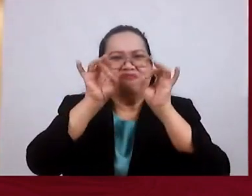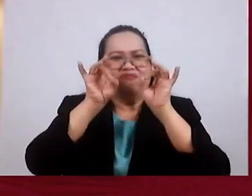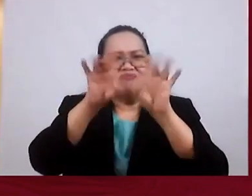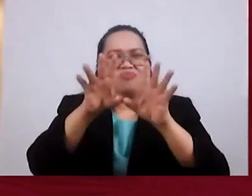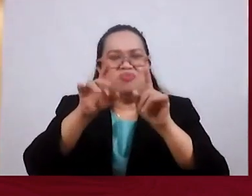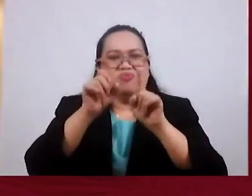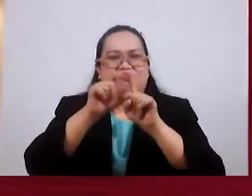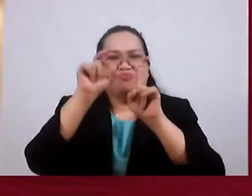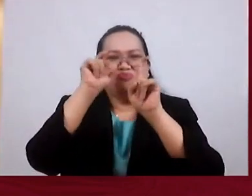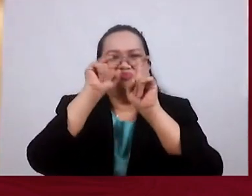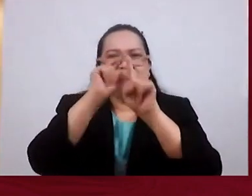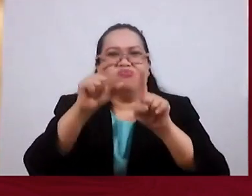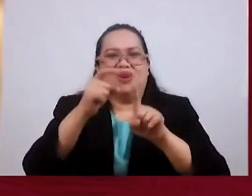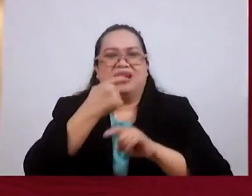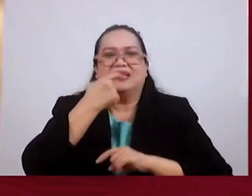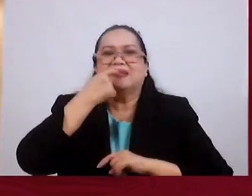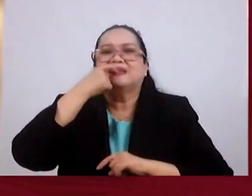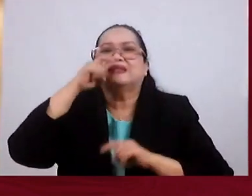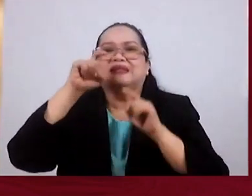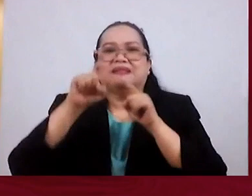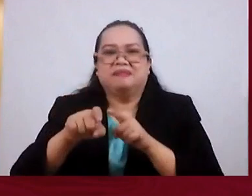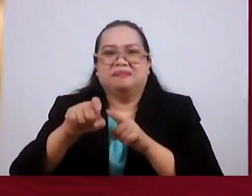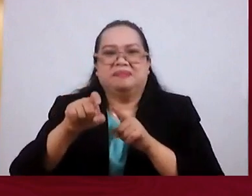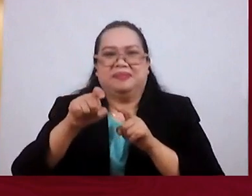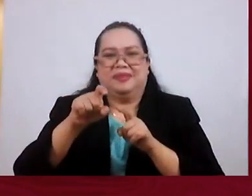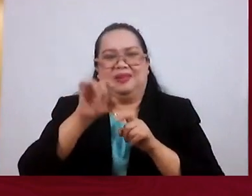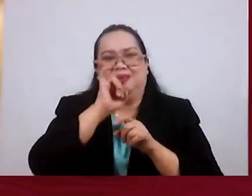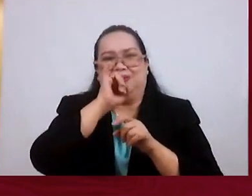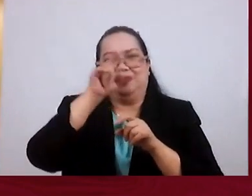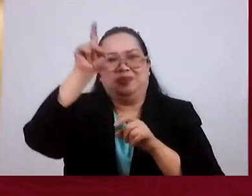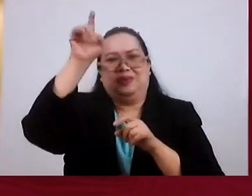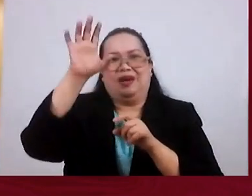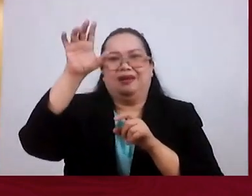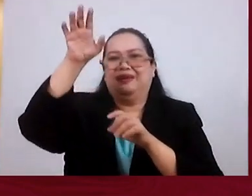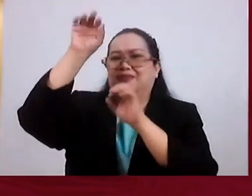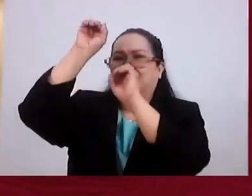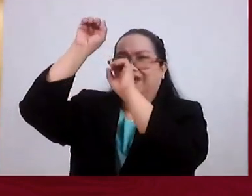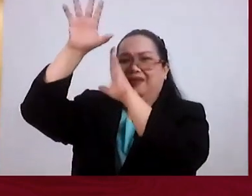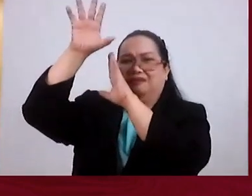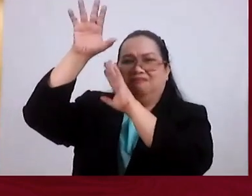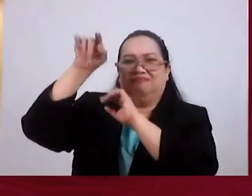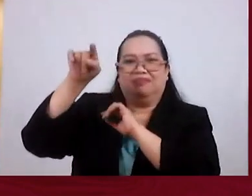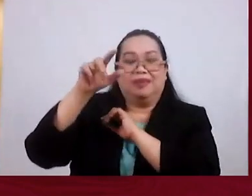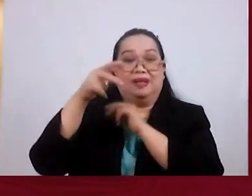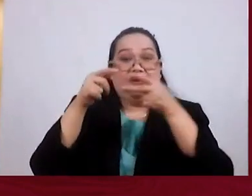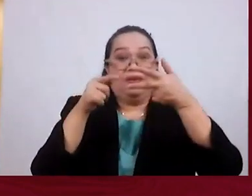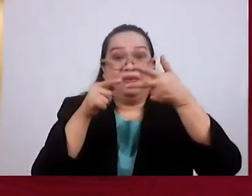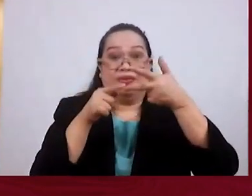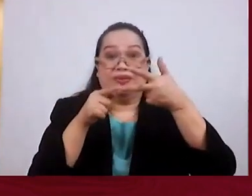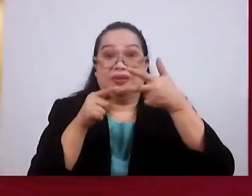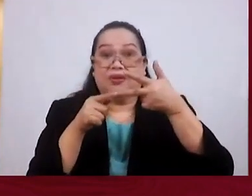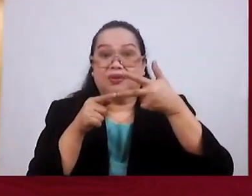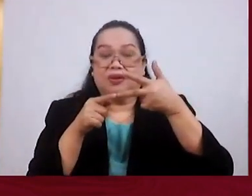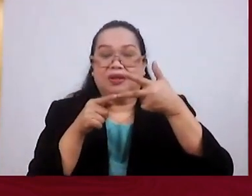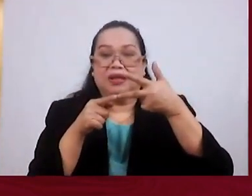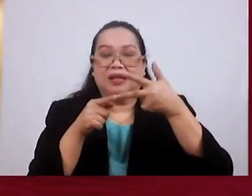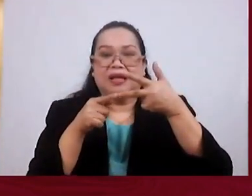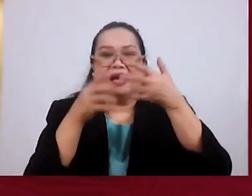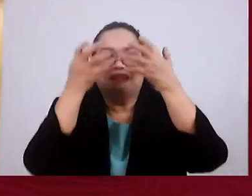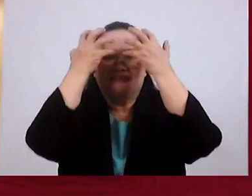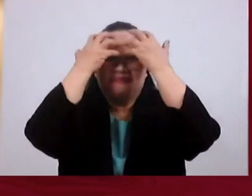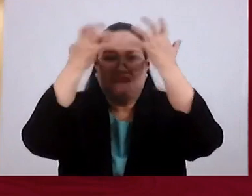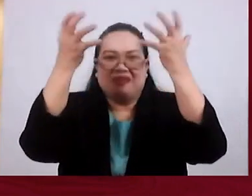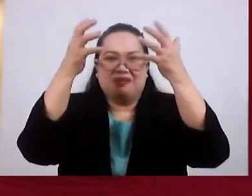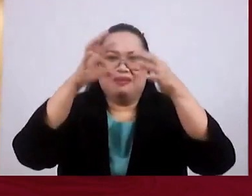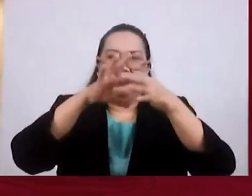Against the other party, Of that supposed covenant. It's God the Father. And thirdly, Outrage